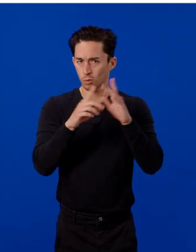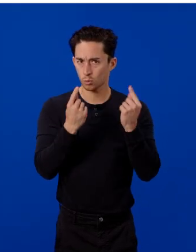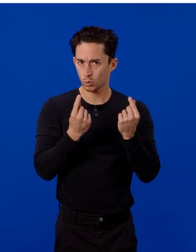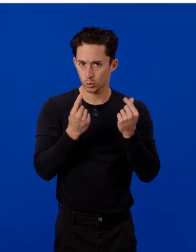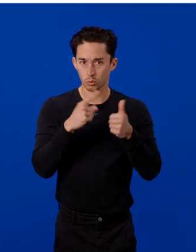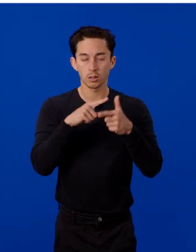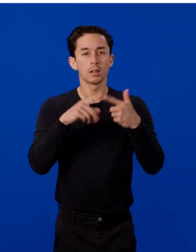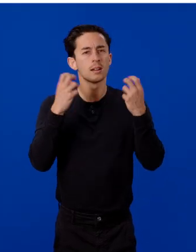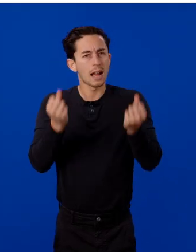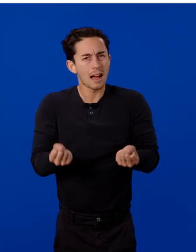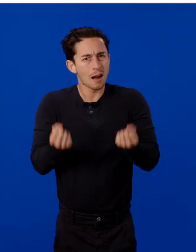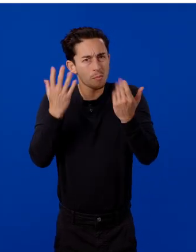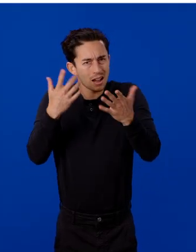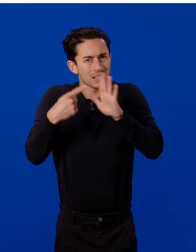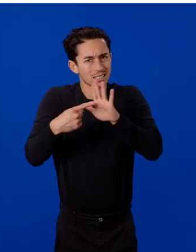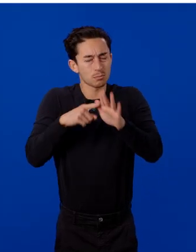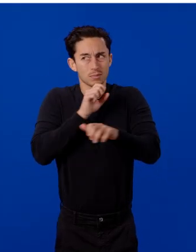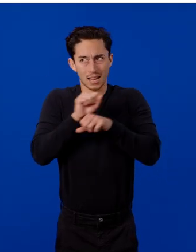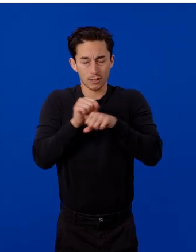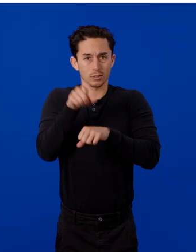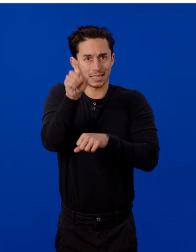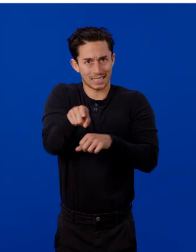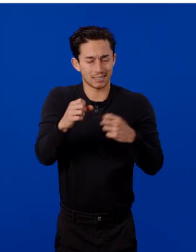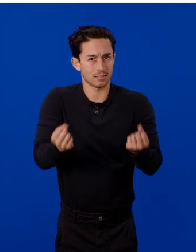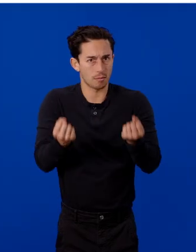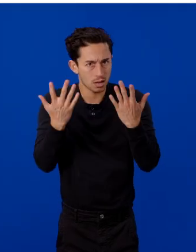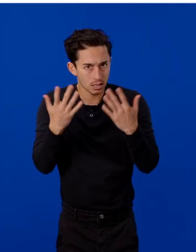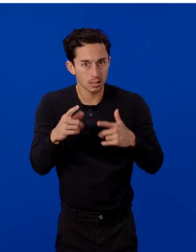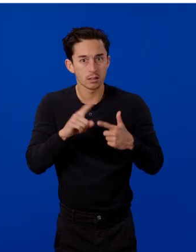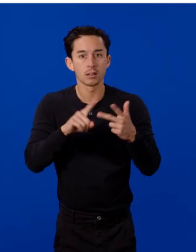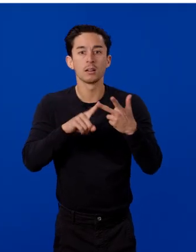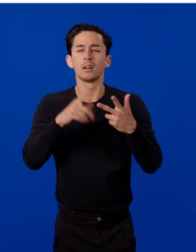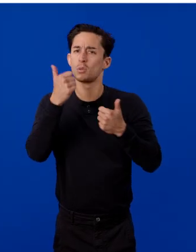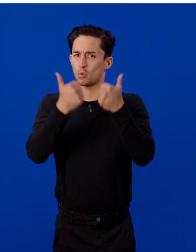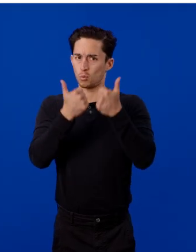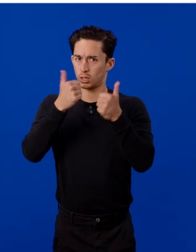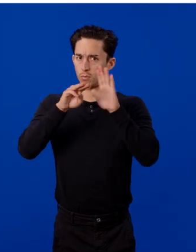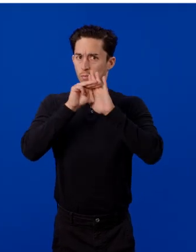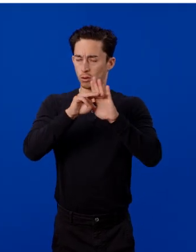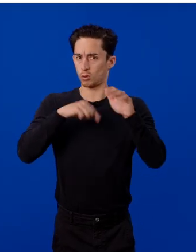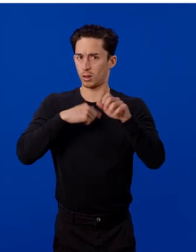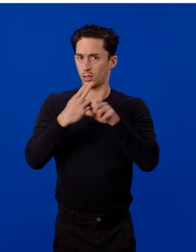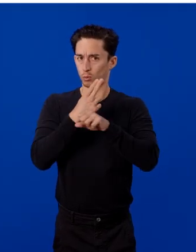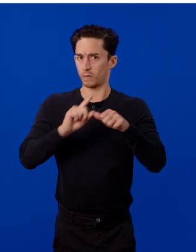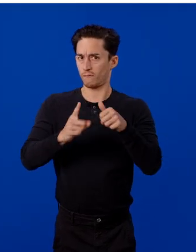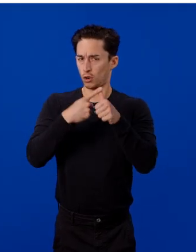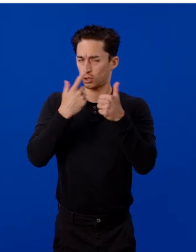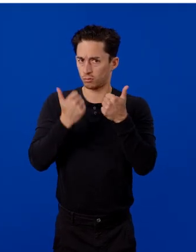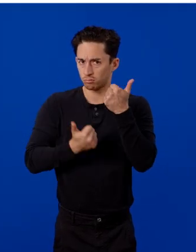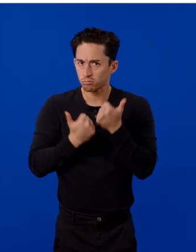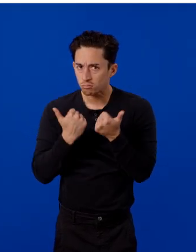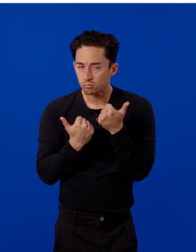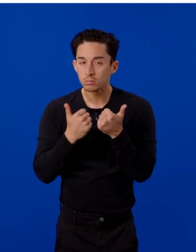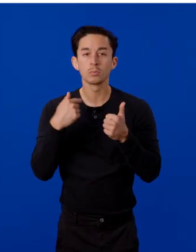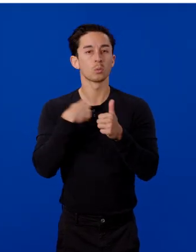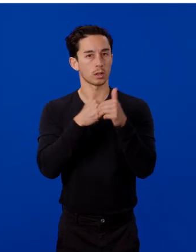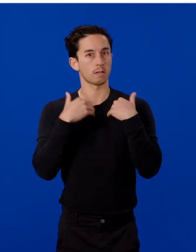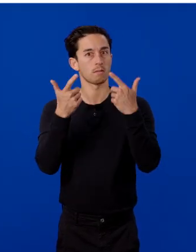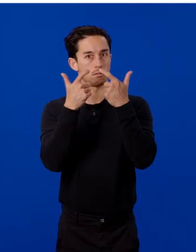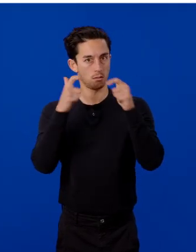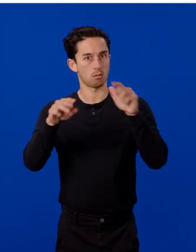How many examples do I actually need? What model do I start with? And I think we have a very large model